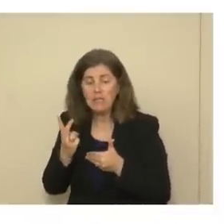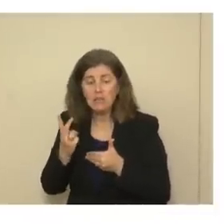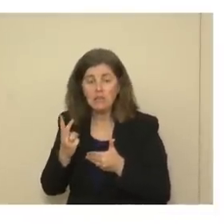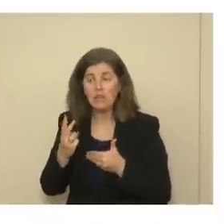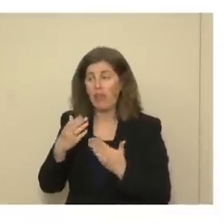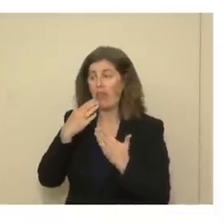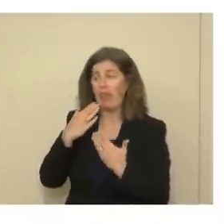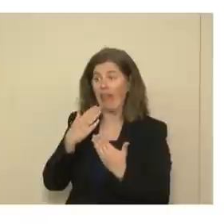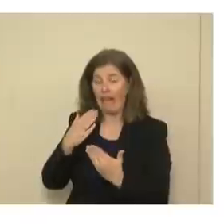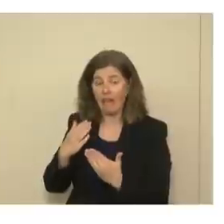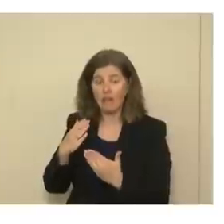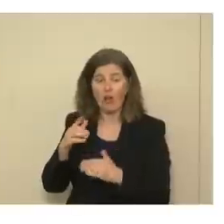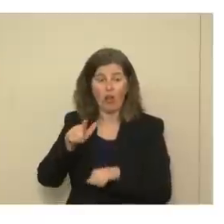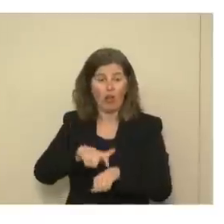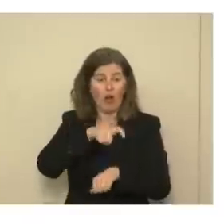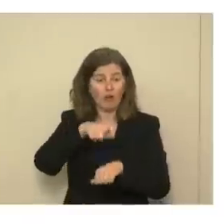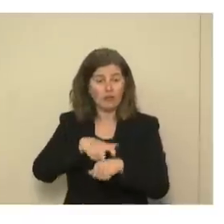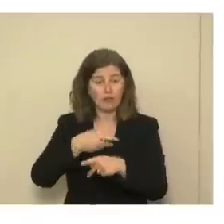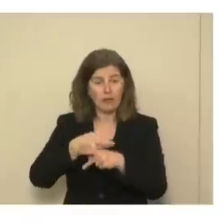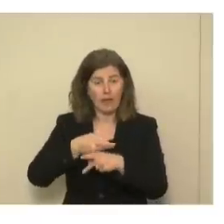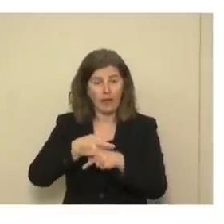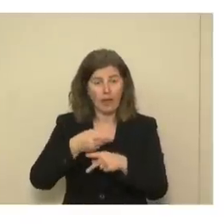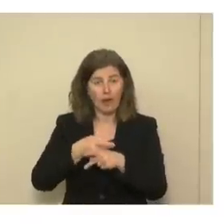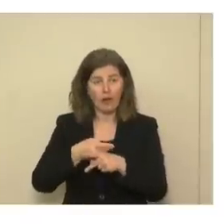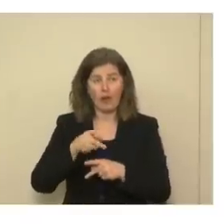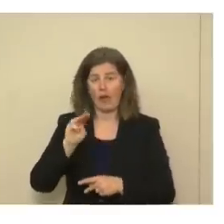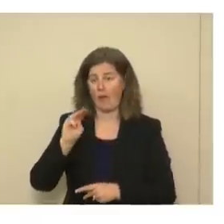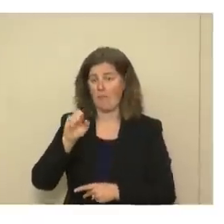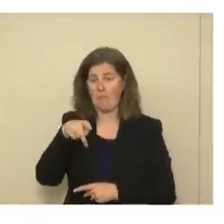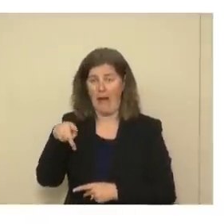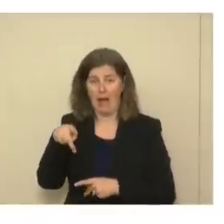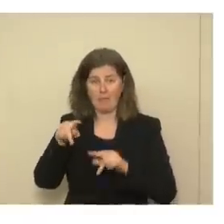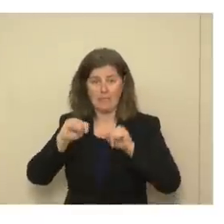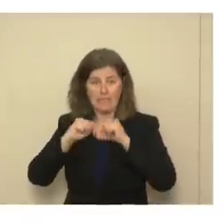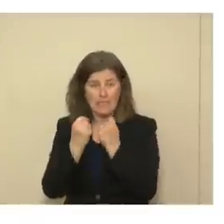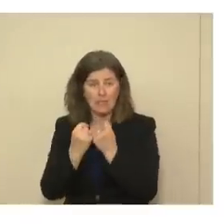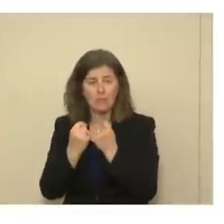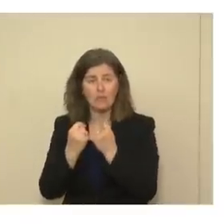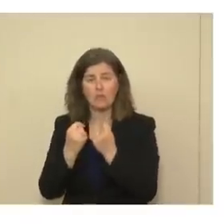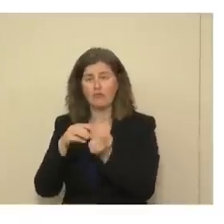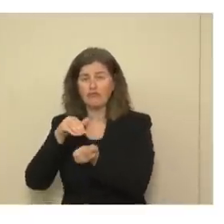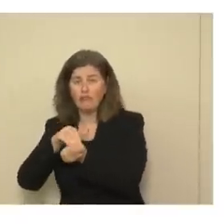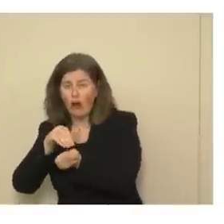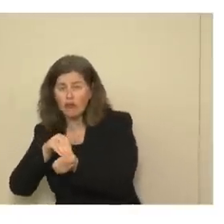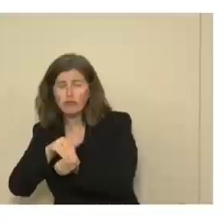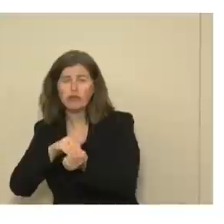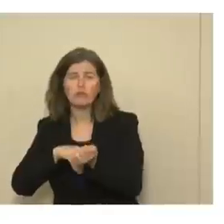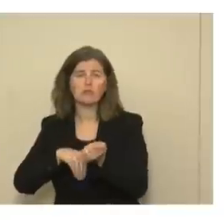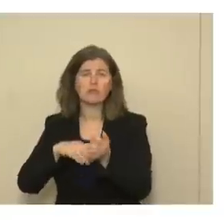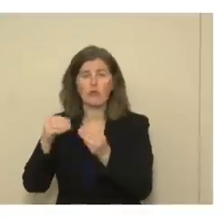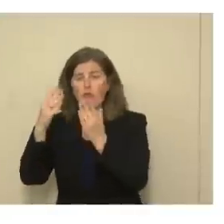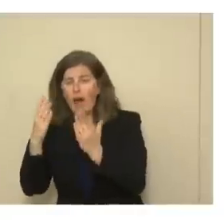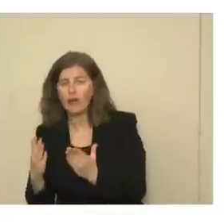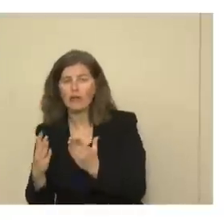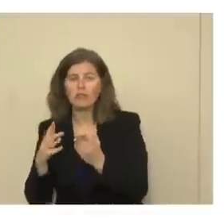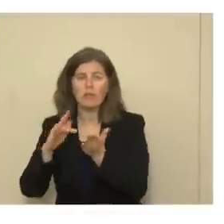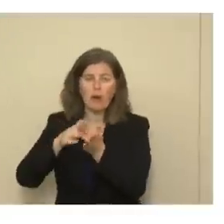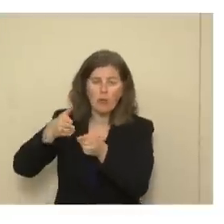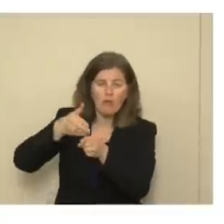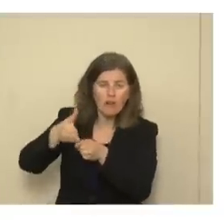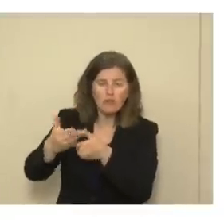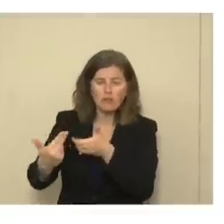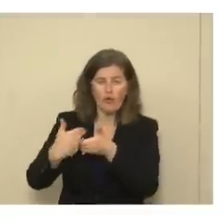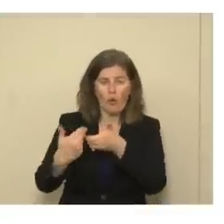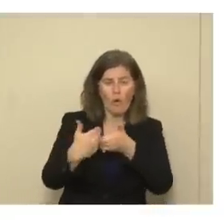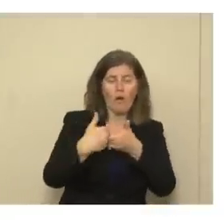to thank not only the long-term care MAT team that has both providers and medical professionals on